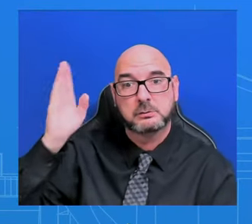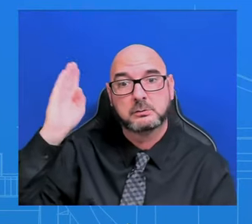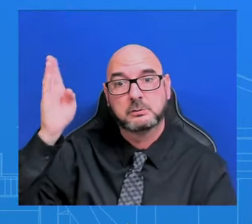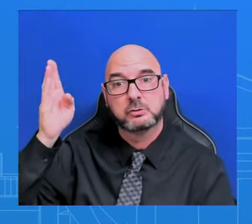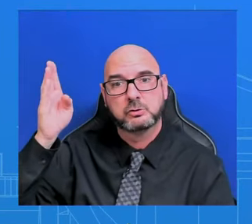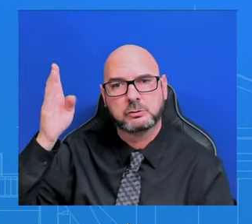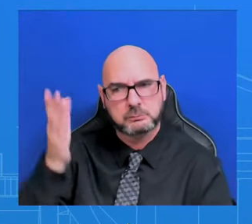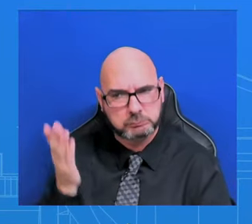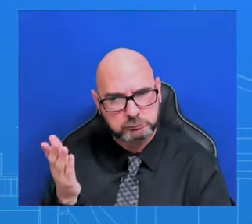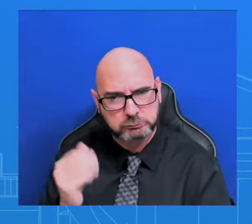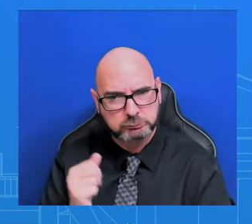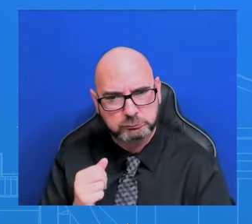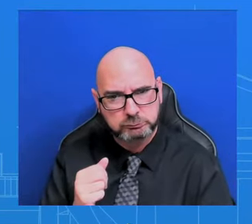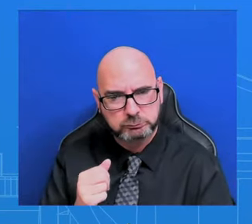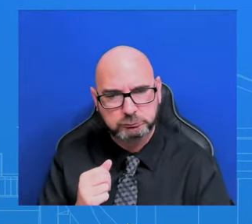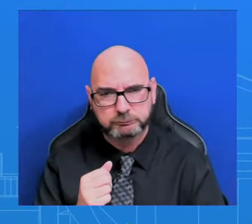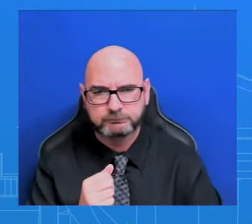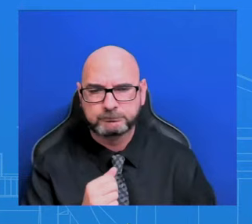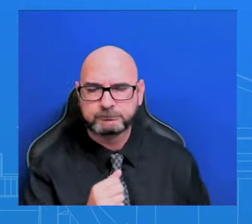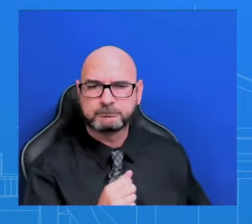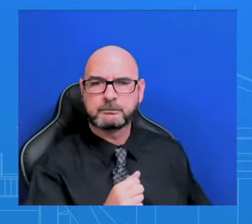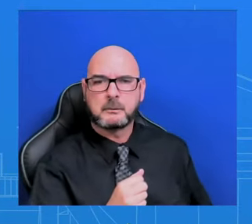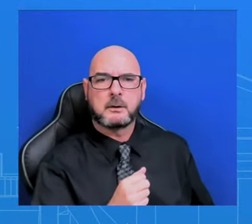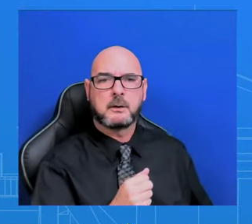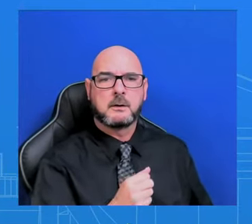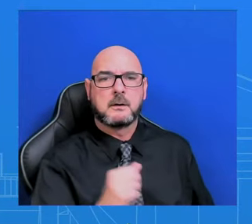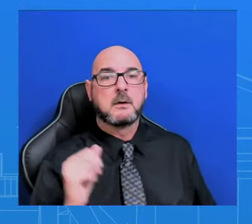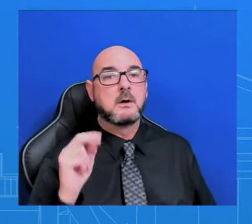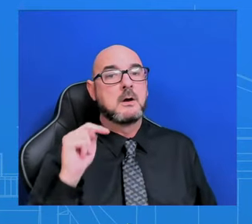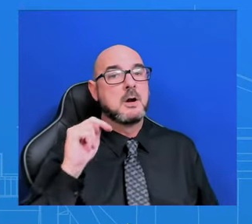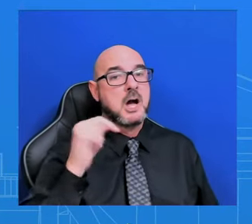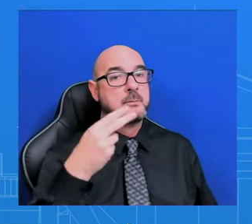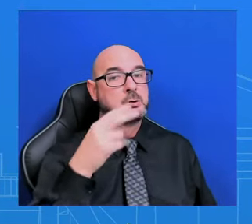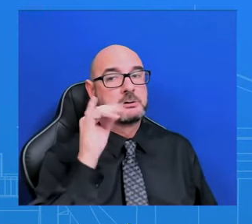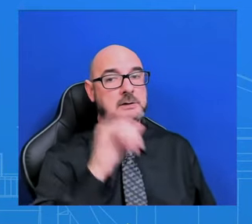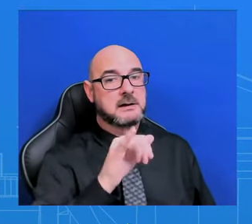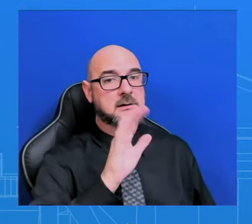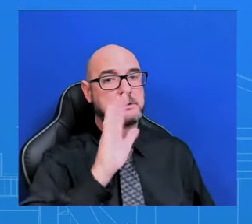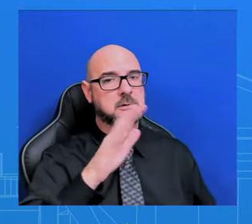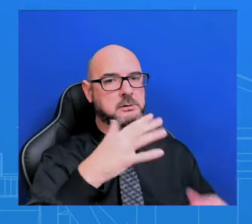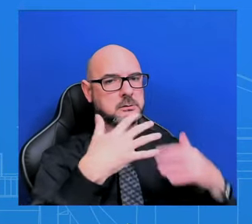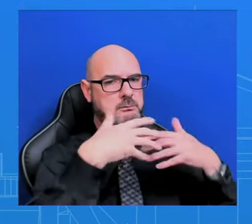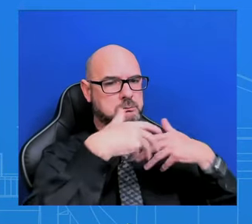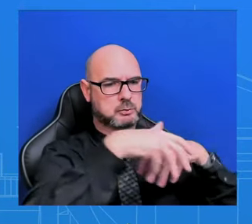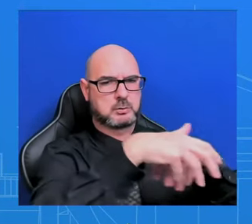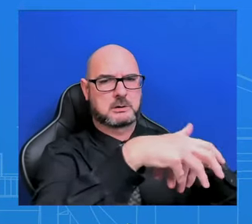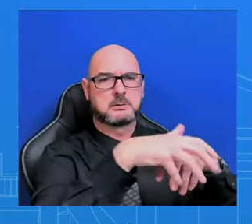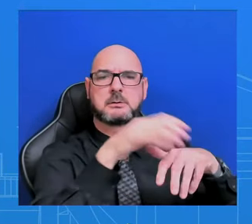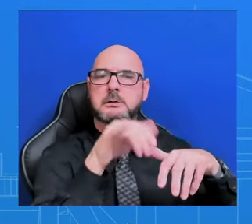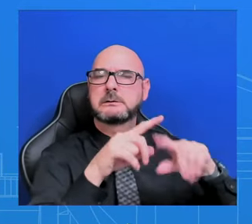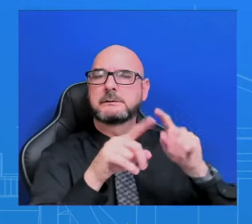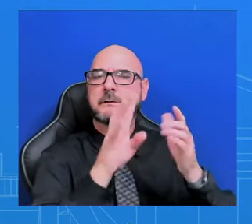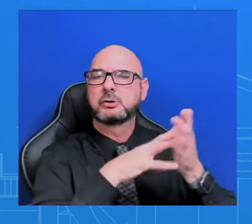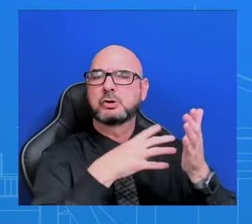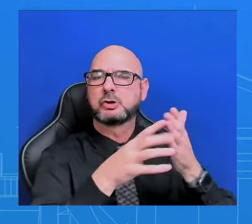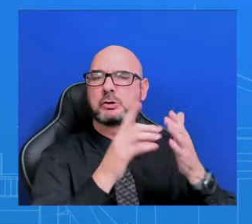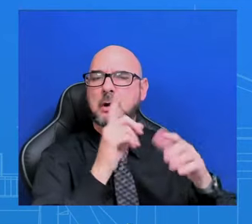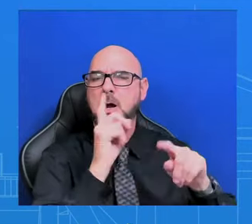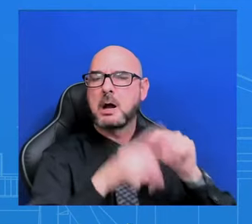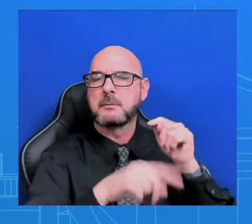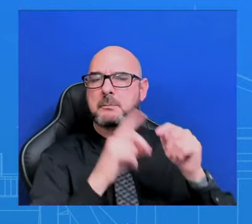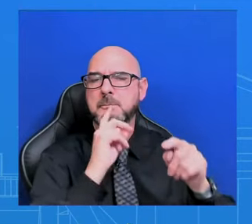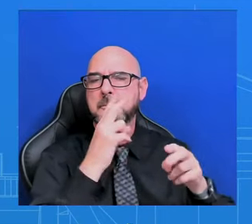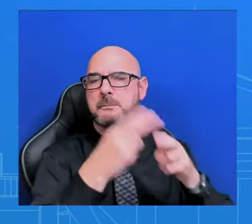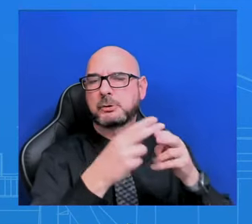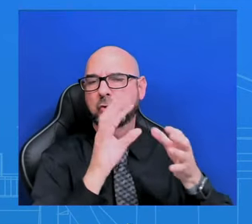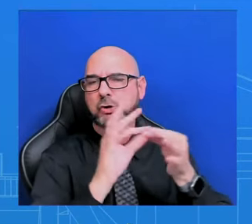political rally to the campaign. So, I'm not going to speak to that. And I'm not going to get ahead of what the President is going to say. You'll hear from him directly tonight. But, look,